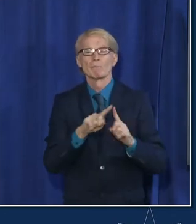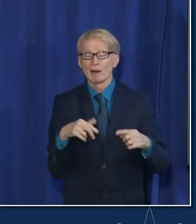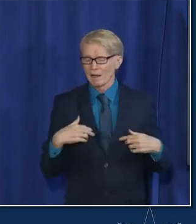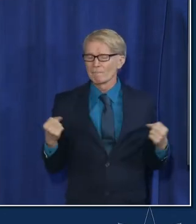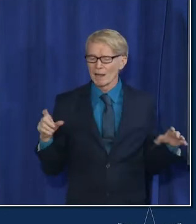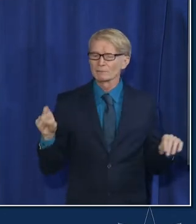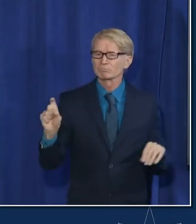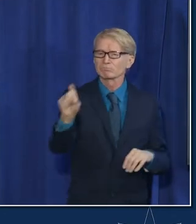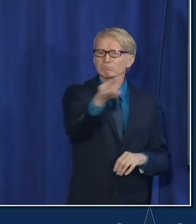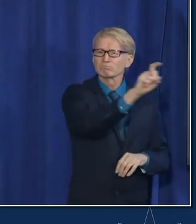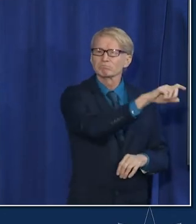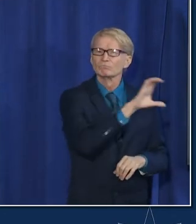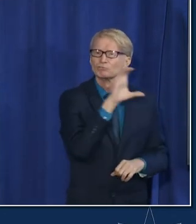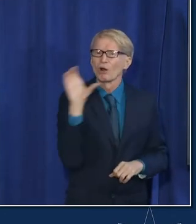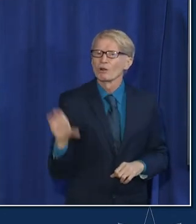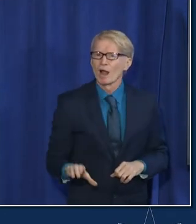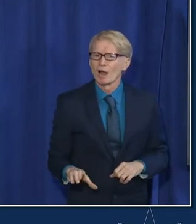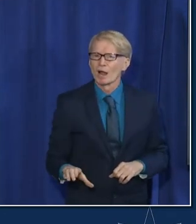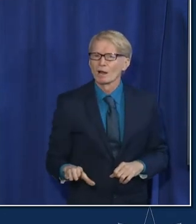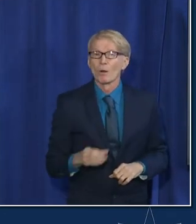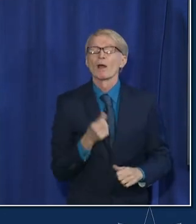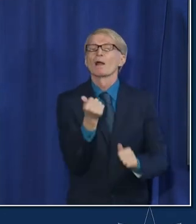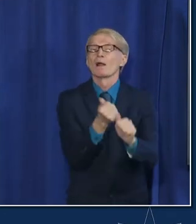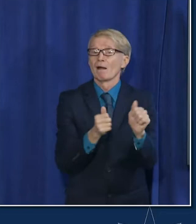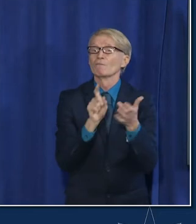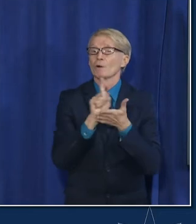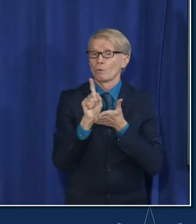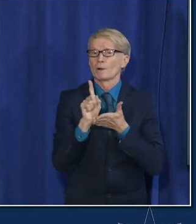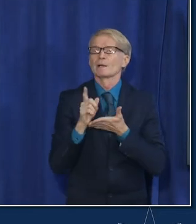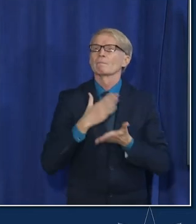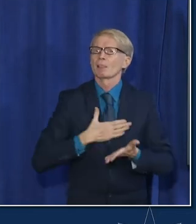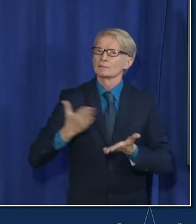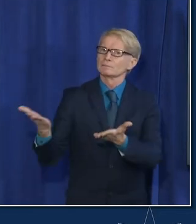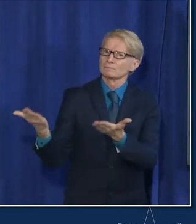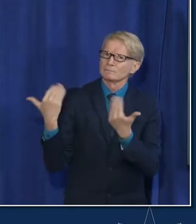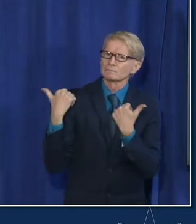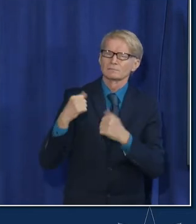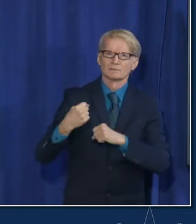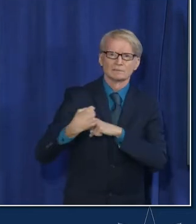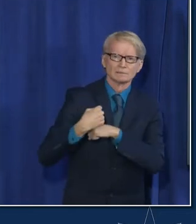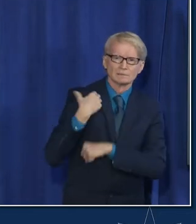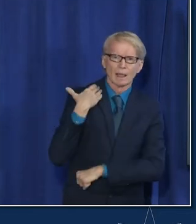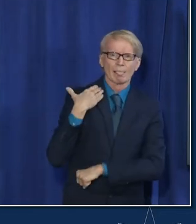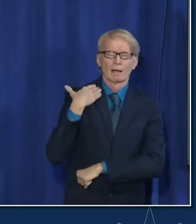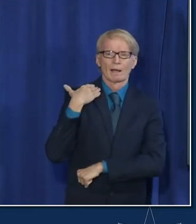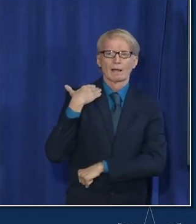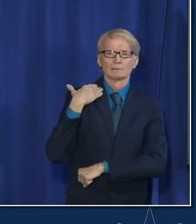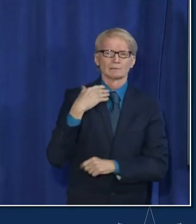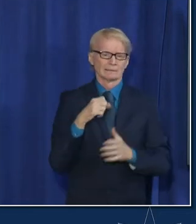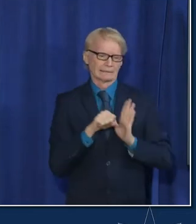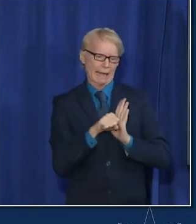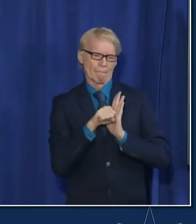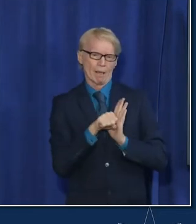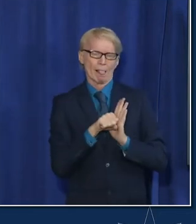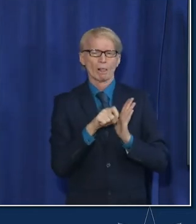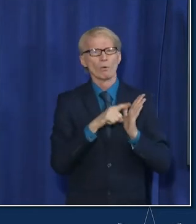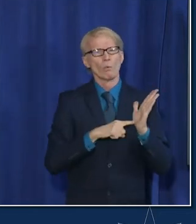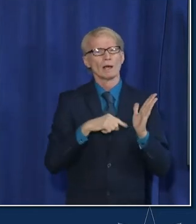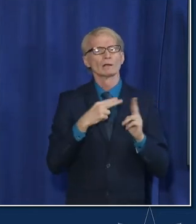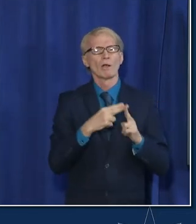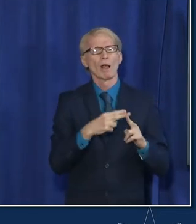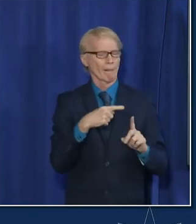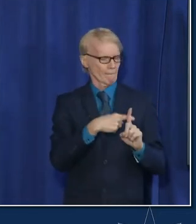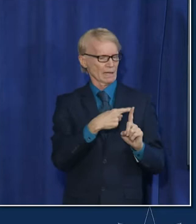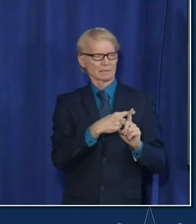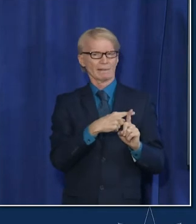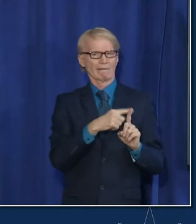chicago uh and at really every week we're asking them to send us a random sample of uh positive covet tests so